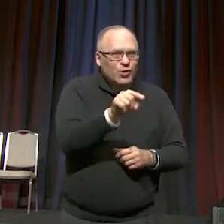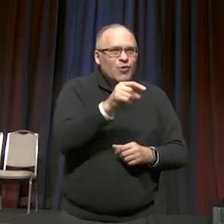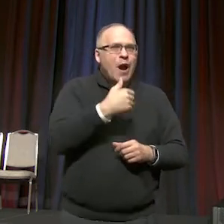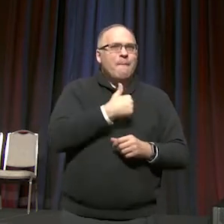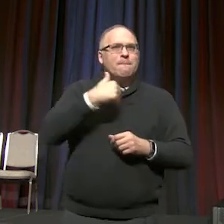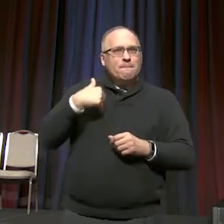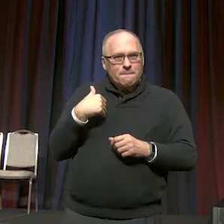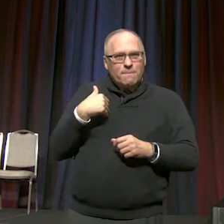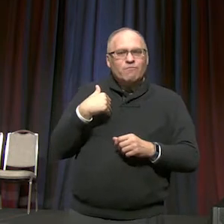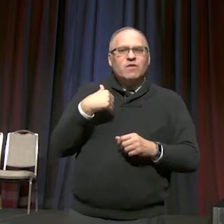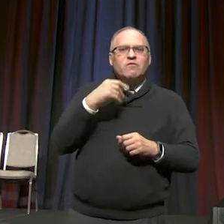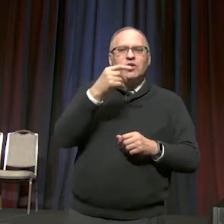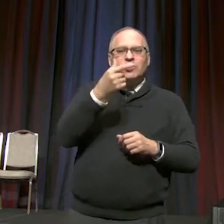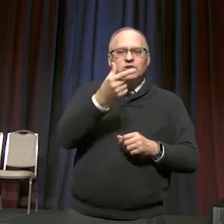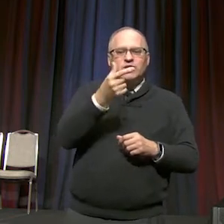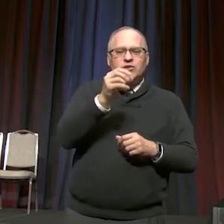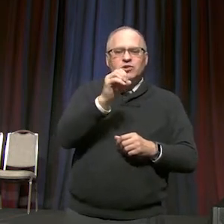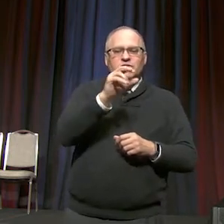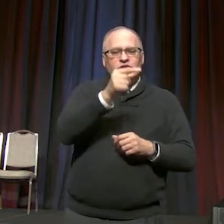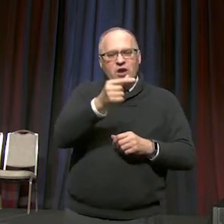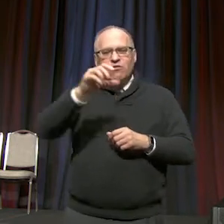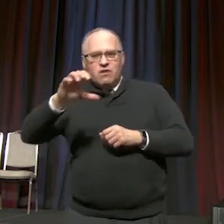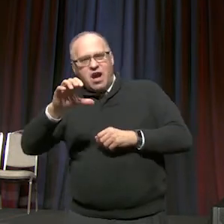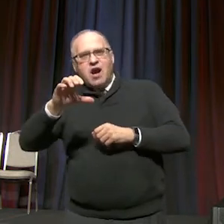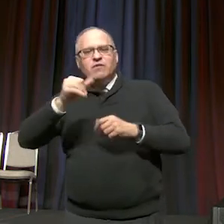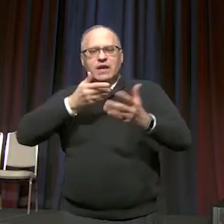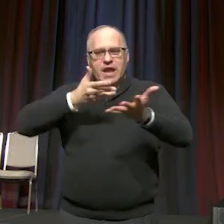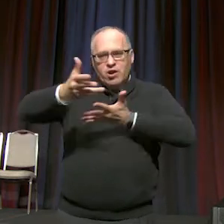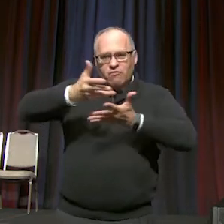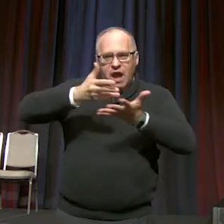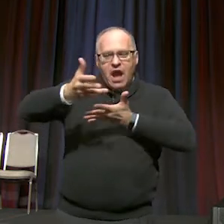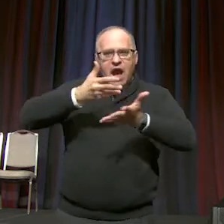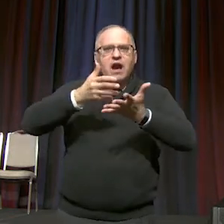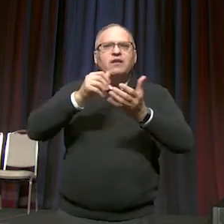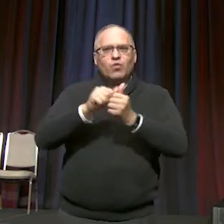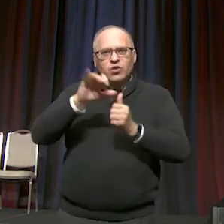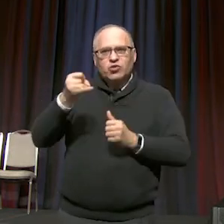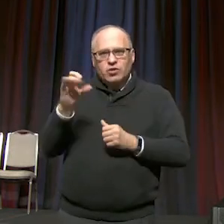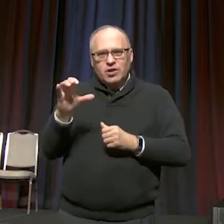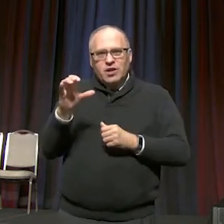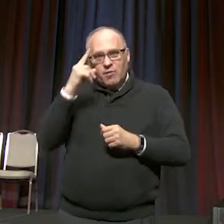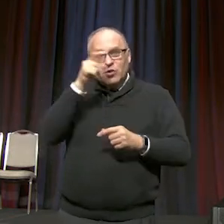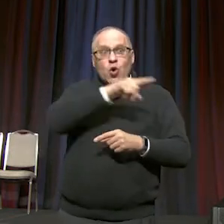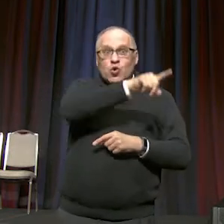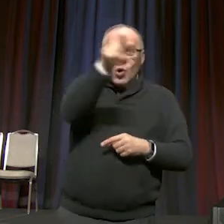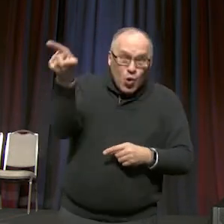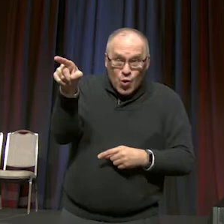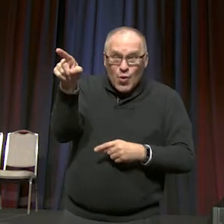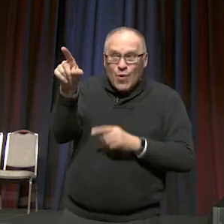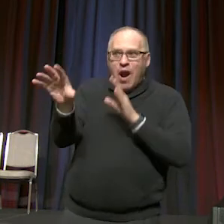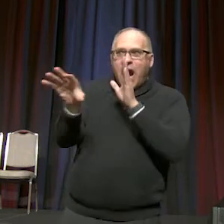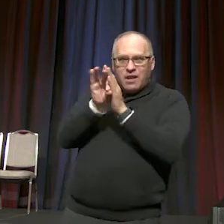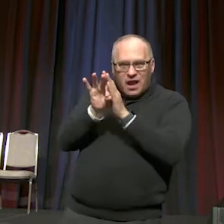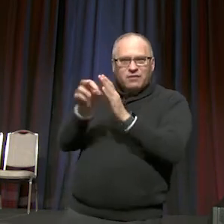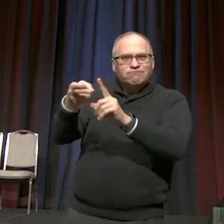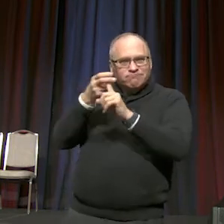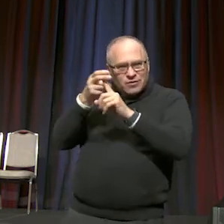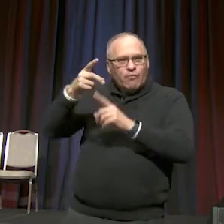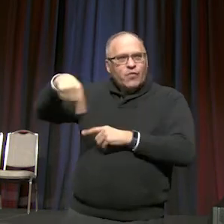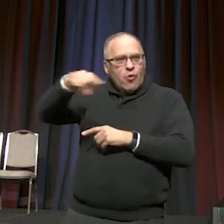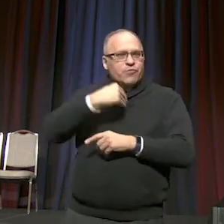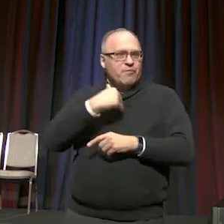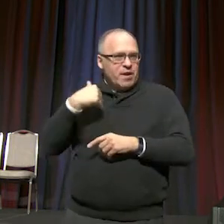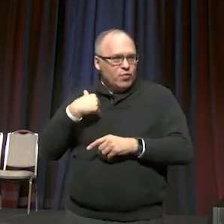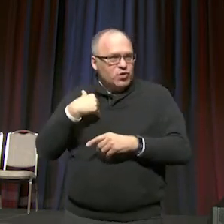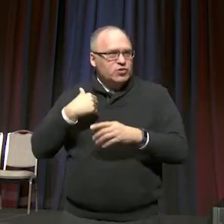General Conference, interact with the Judicial Council. You elect those members. members. The